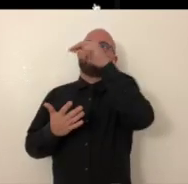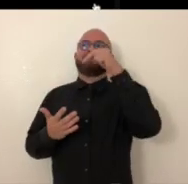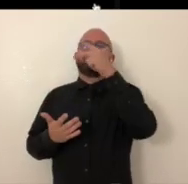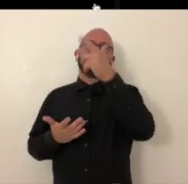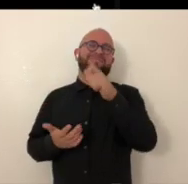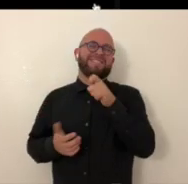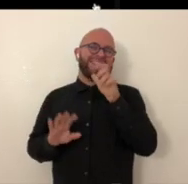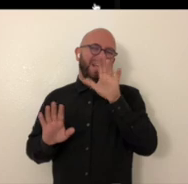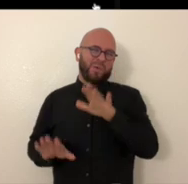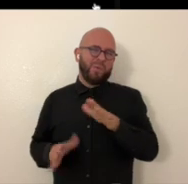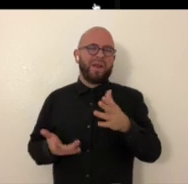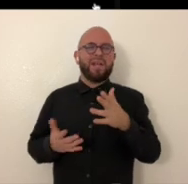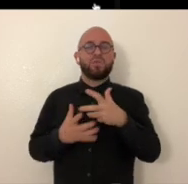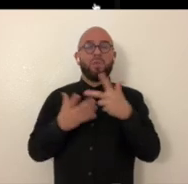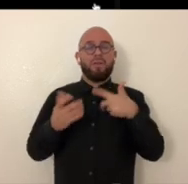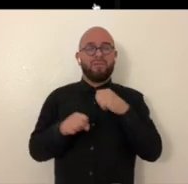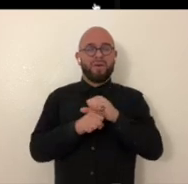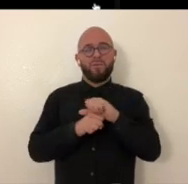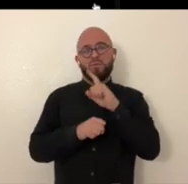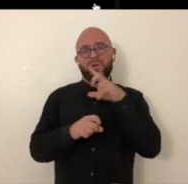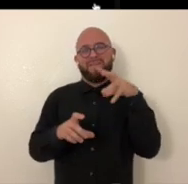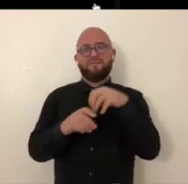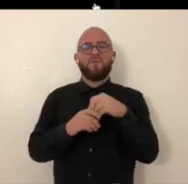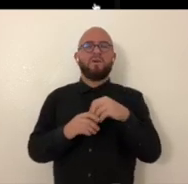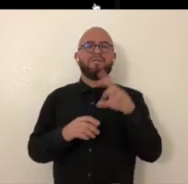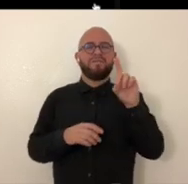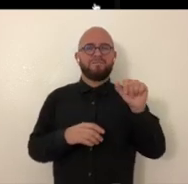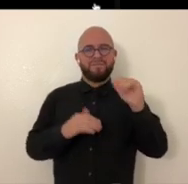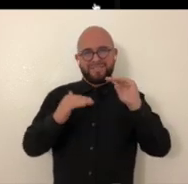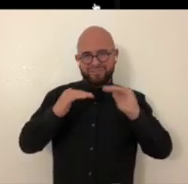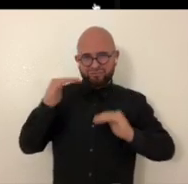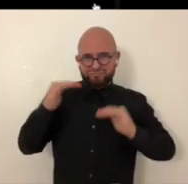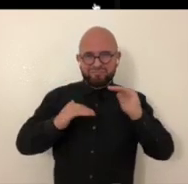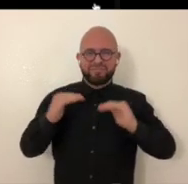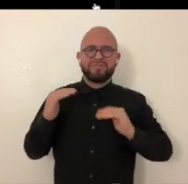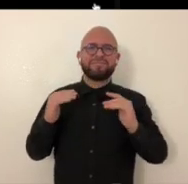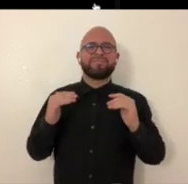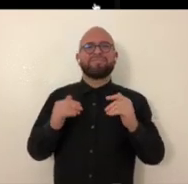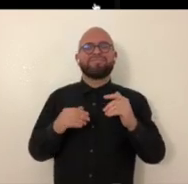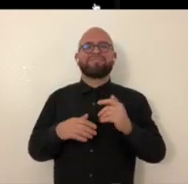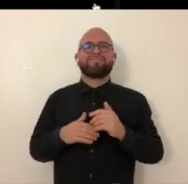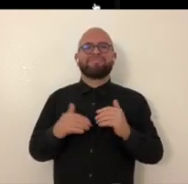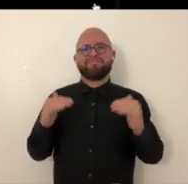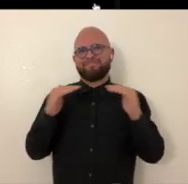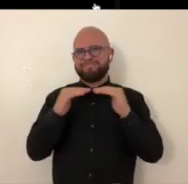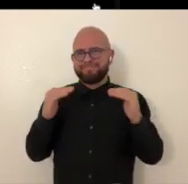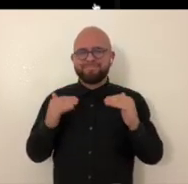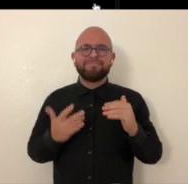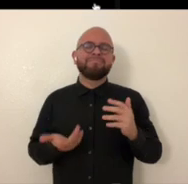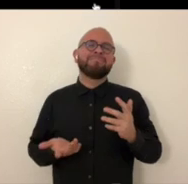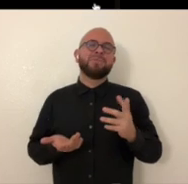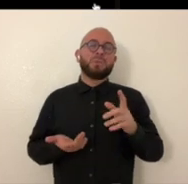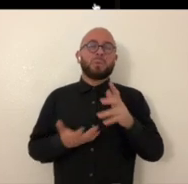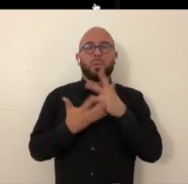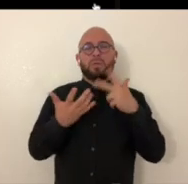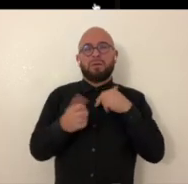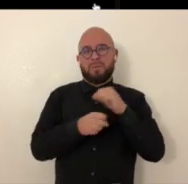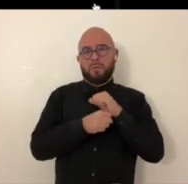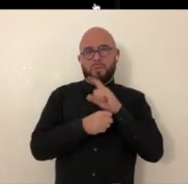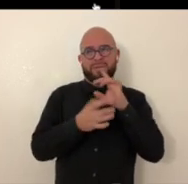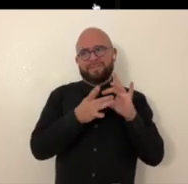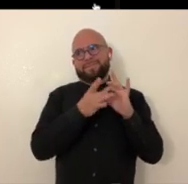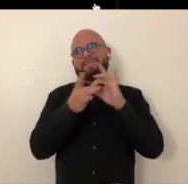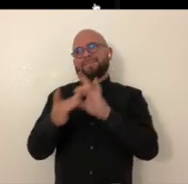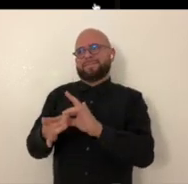great. A lot of my work involves disability justice as well as the actual act of creating